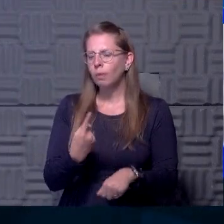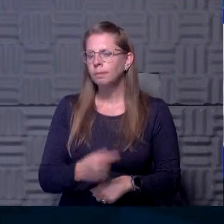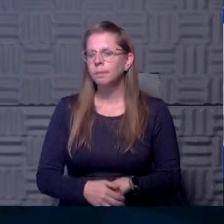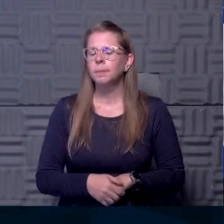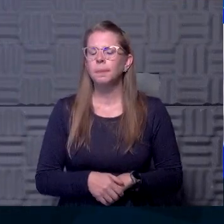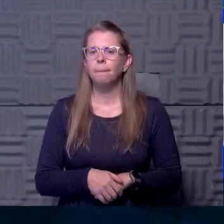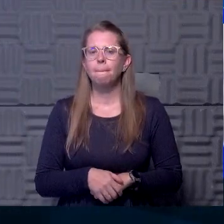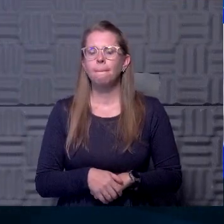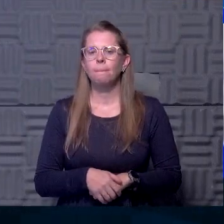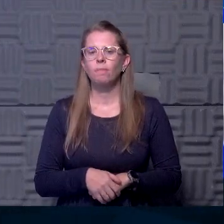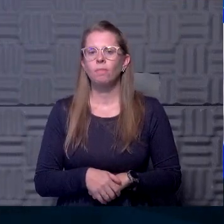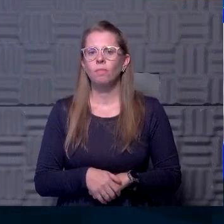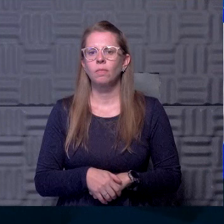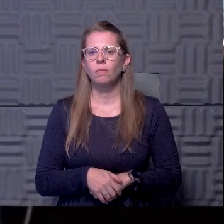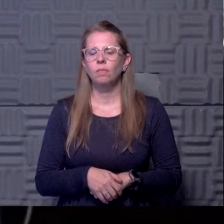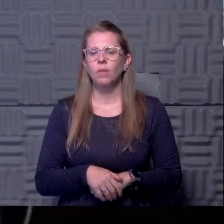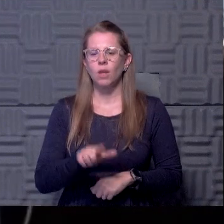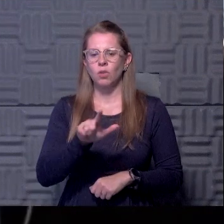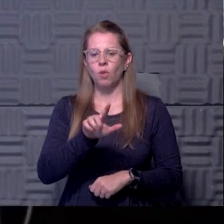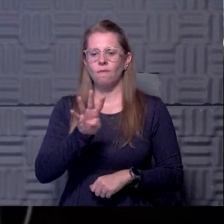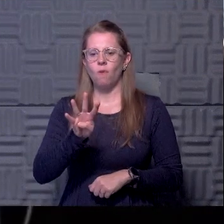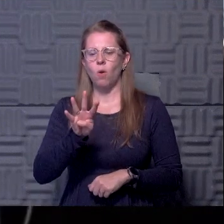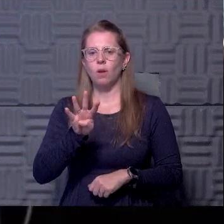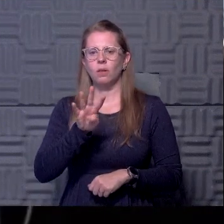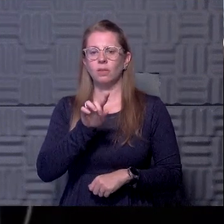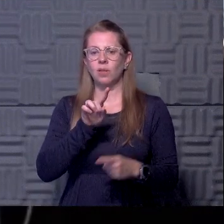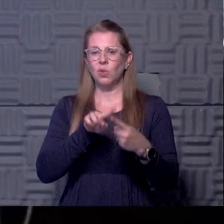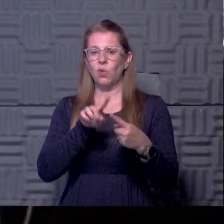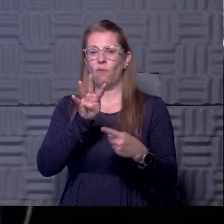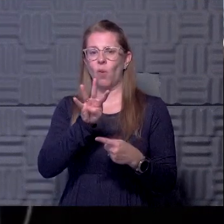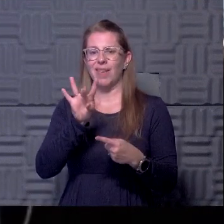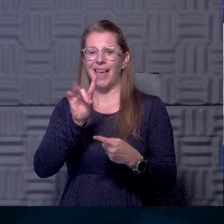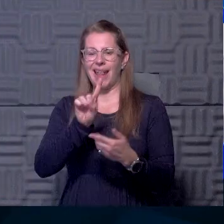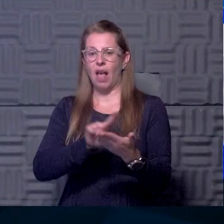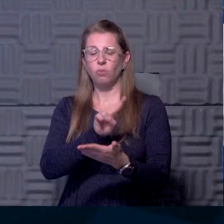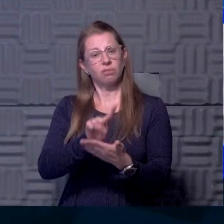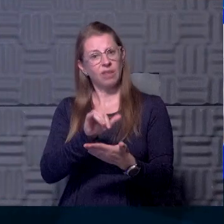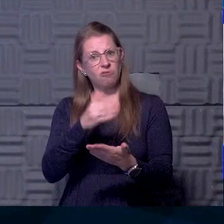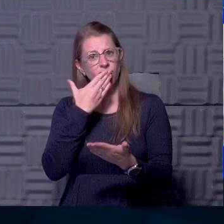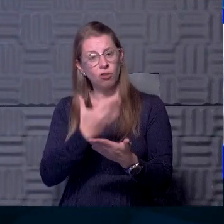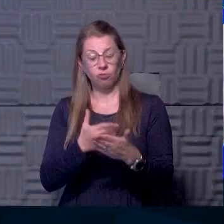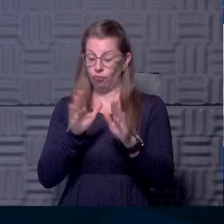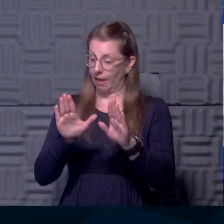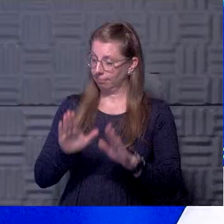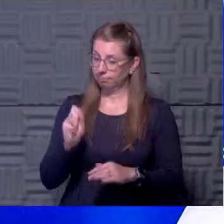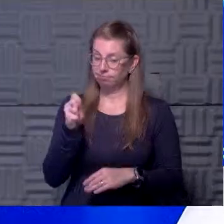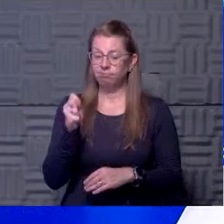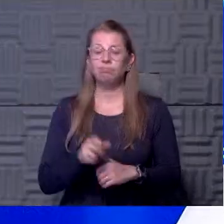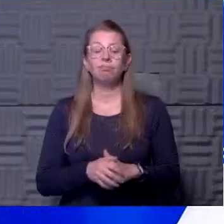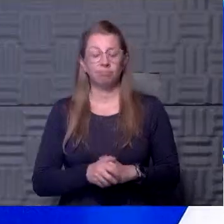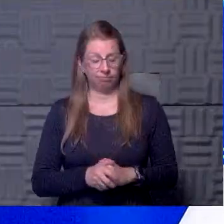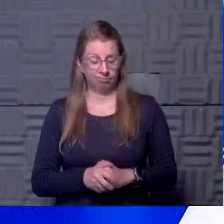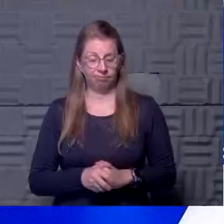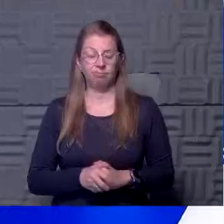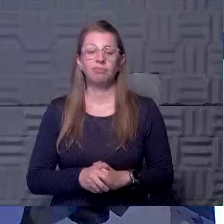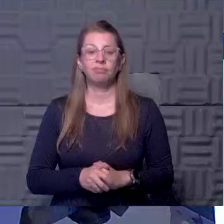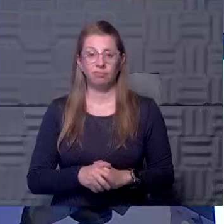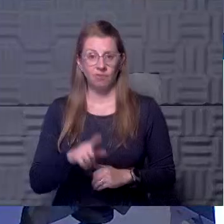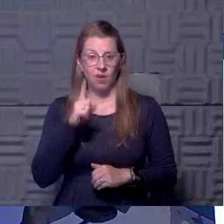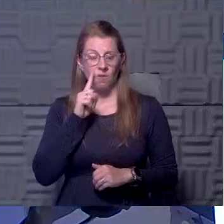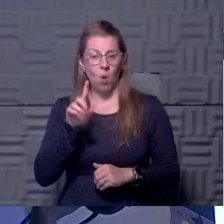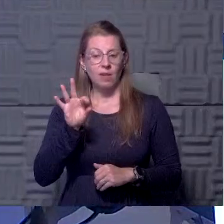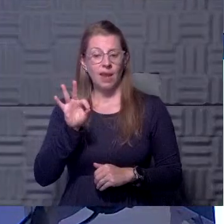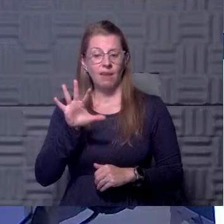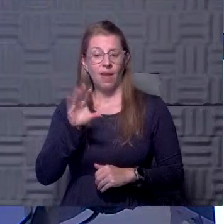Uh, our turnaround time is 24 to 48 hours. Okay. And so that's been good. It's been great. Uh, uh, for, for, you know,